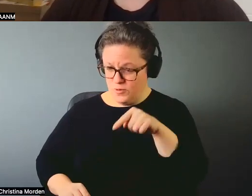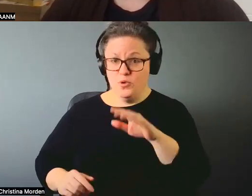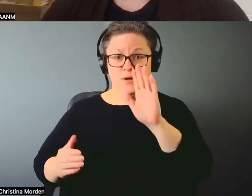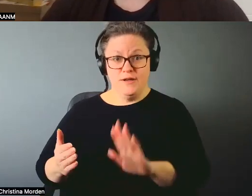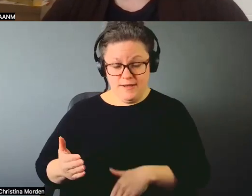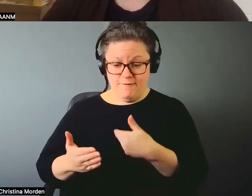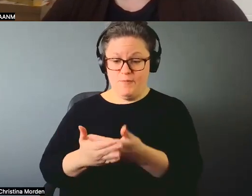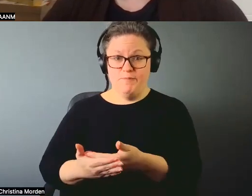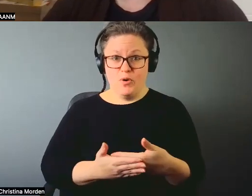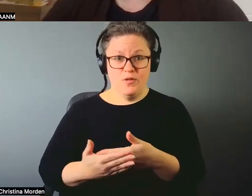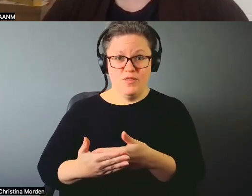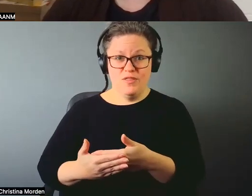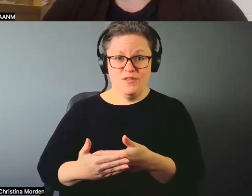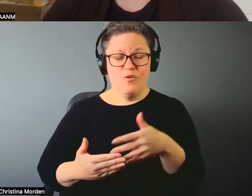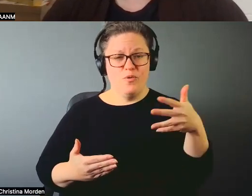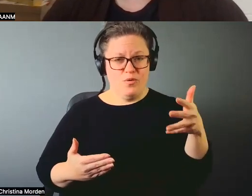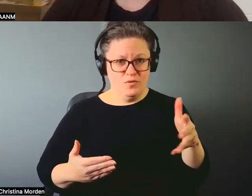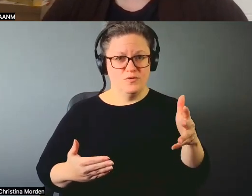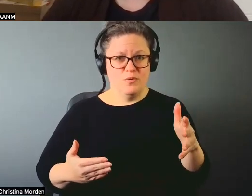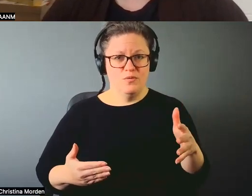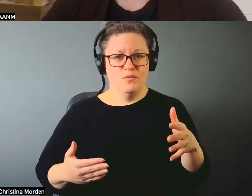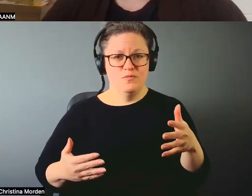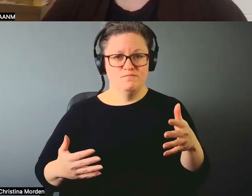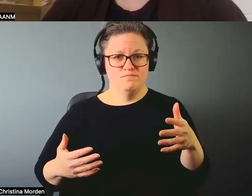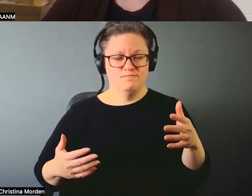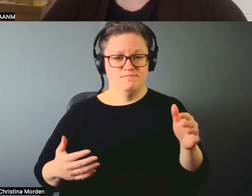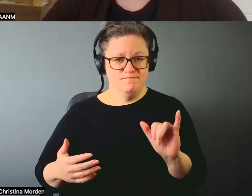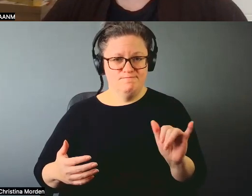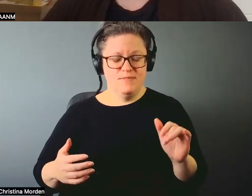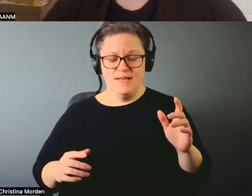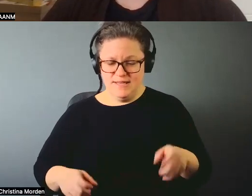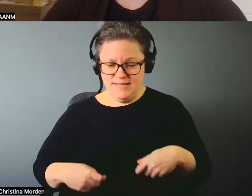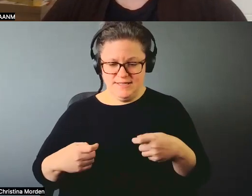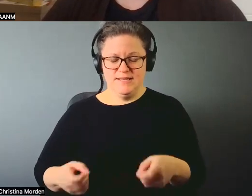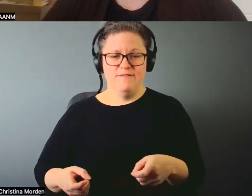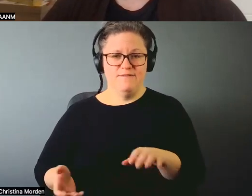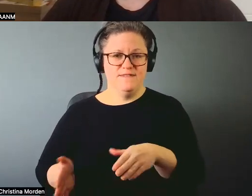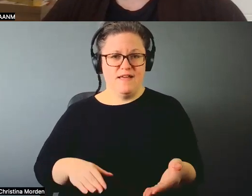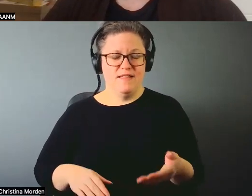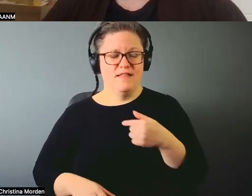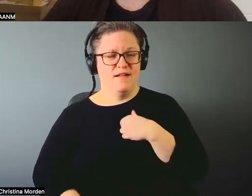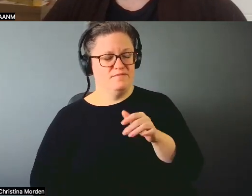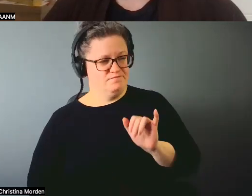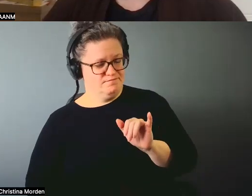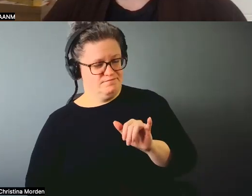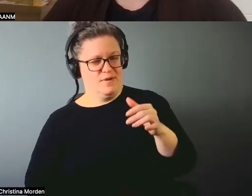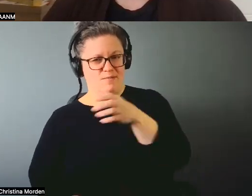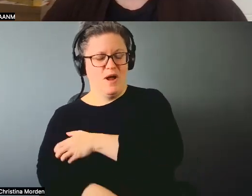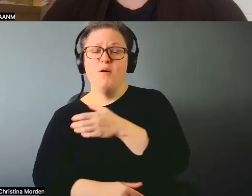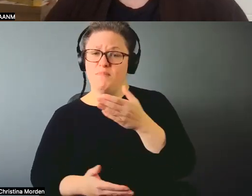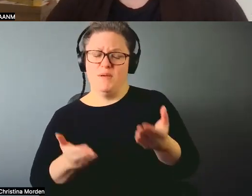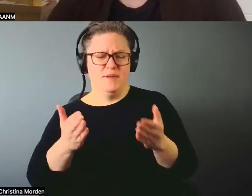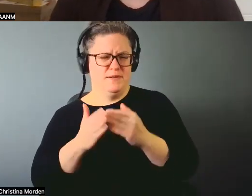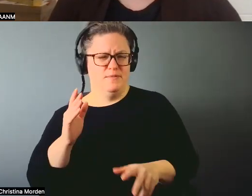You know, such a powerful message, right. And, you know, maybe some would find that shocking